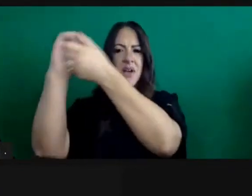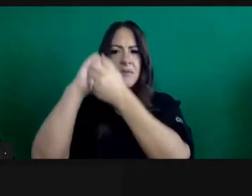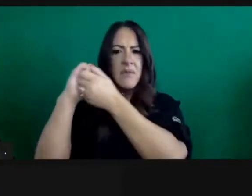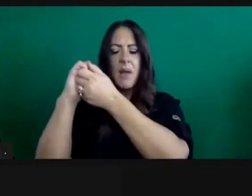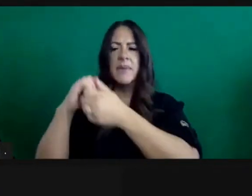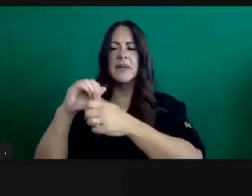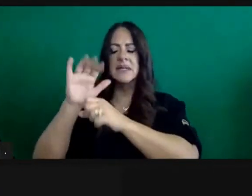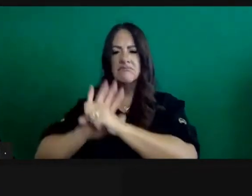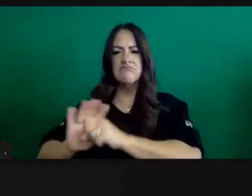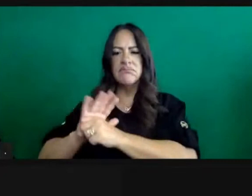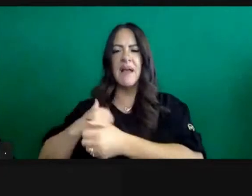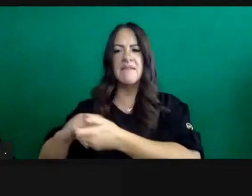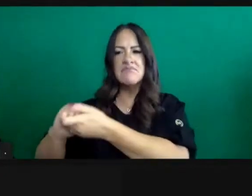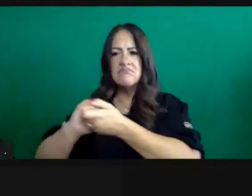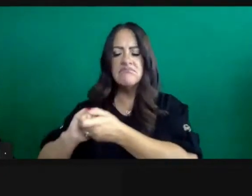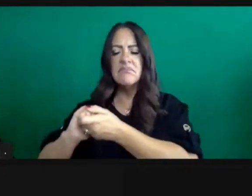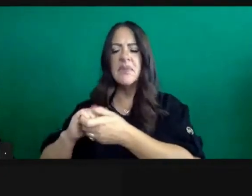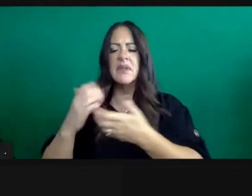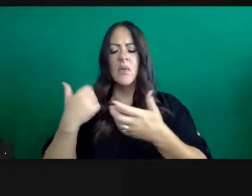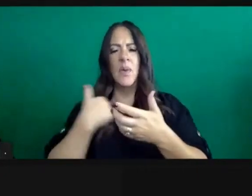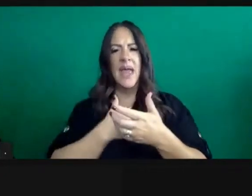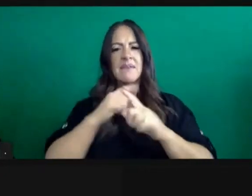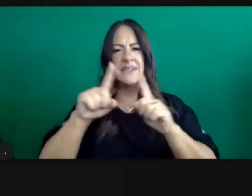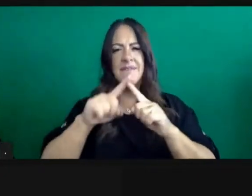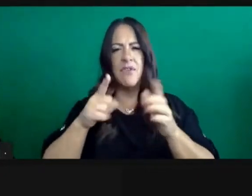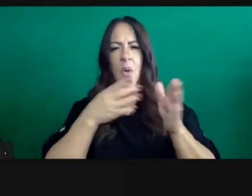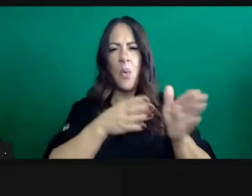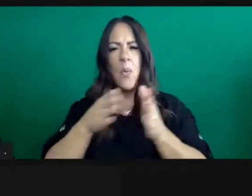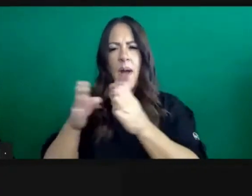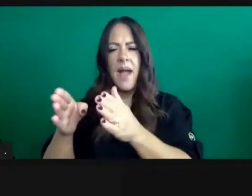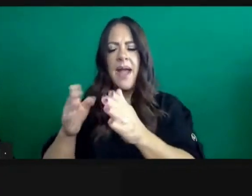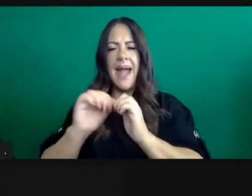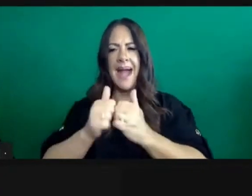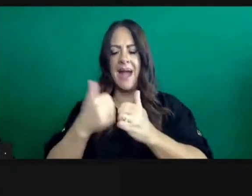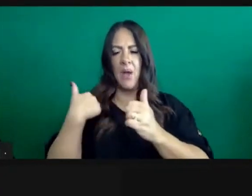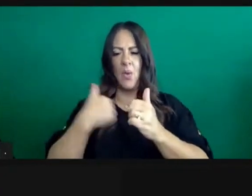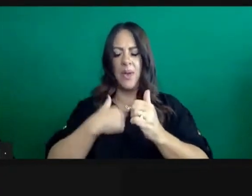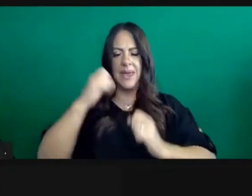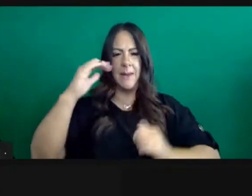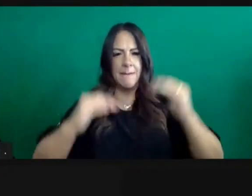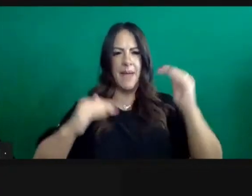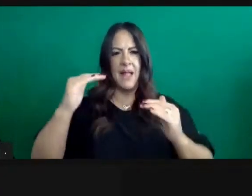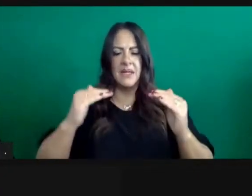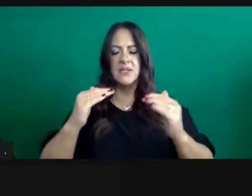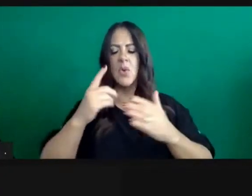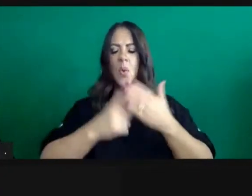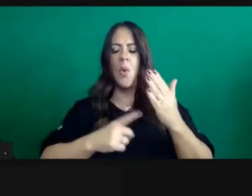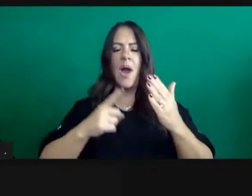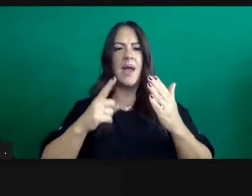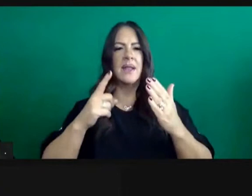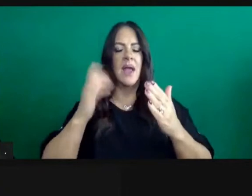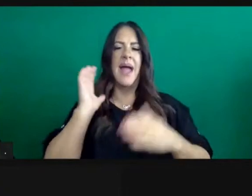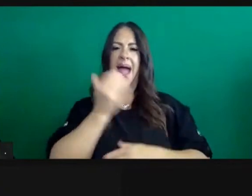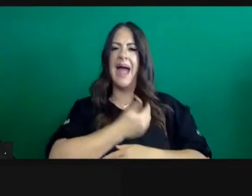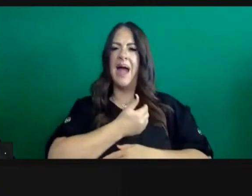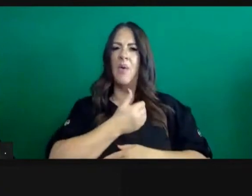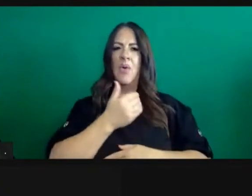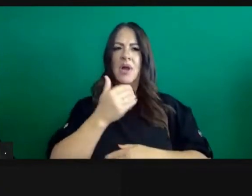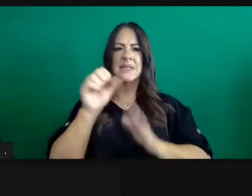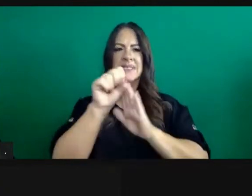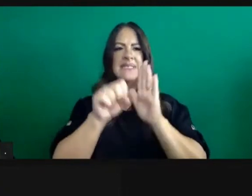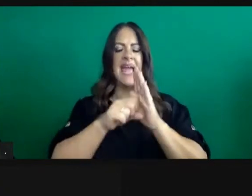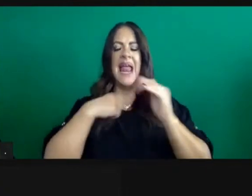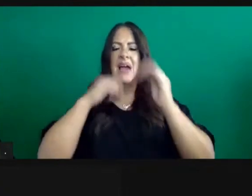and a form and a method that does balance the needs of our diverse communities across the state.